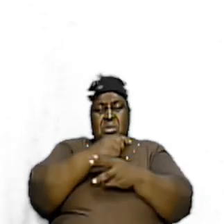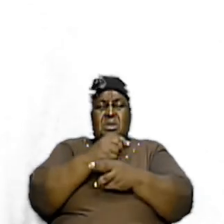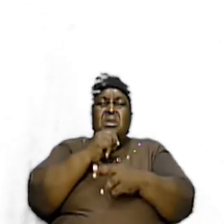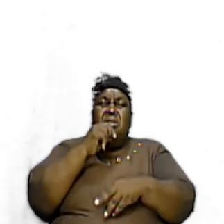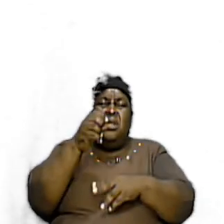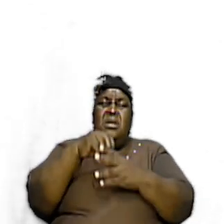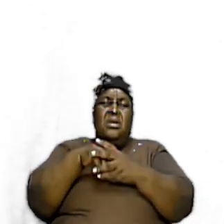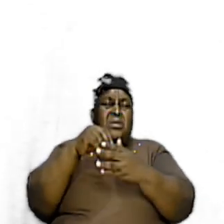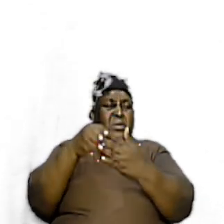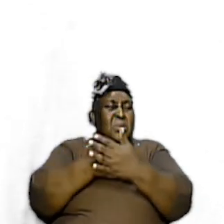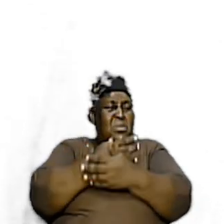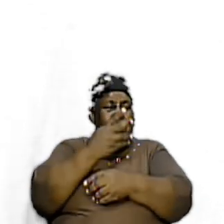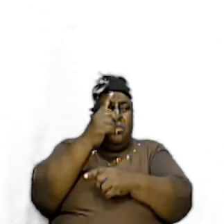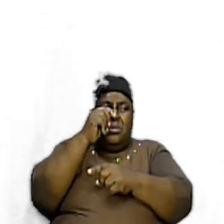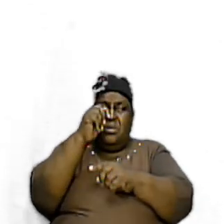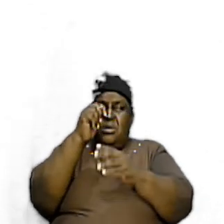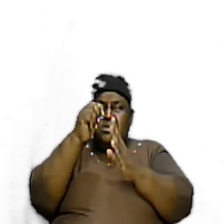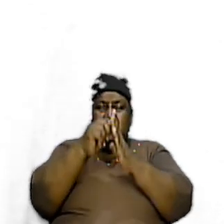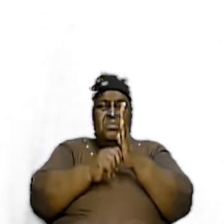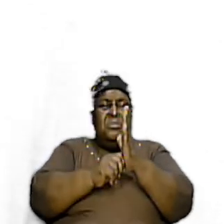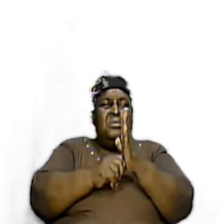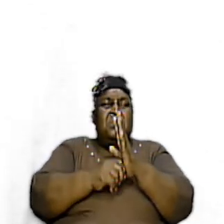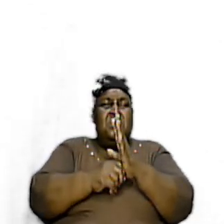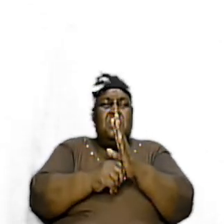Testament brethren beloved God